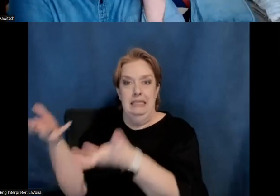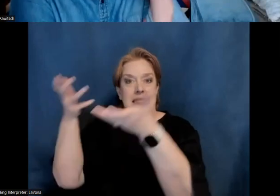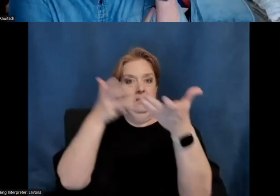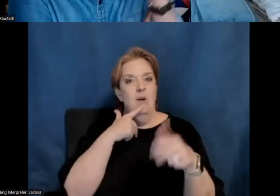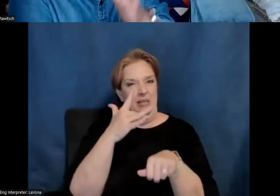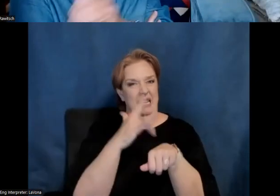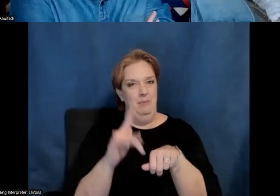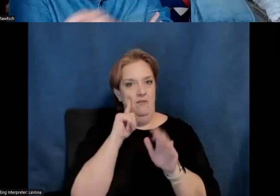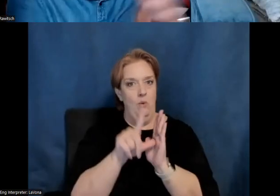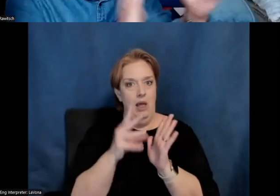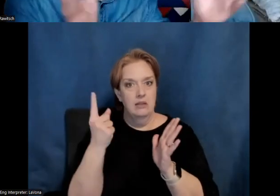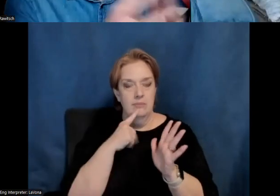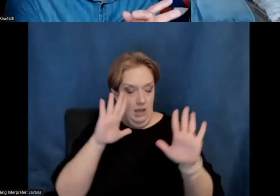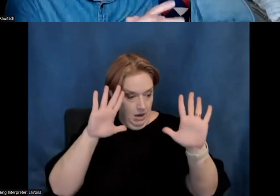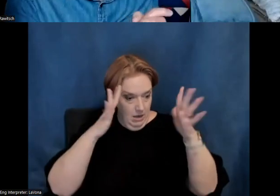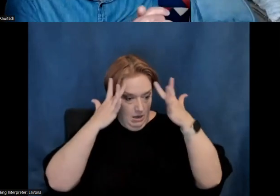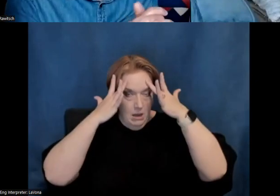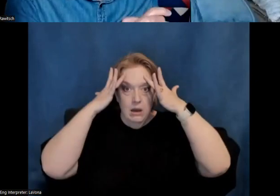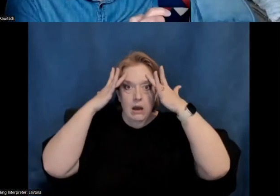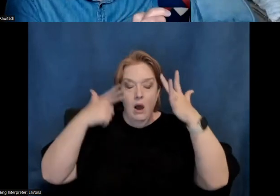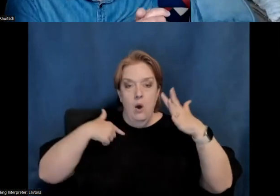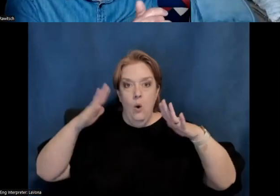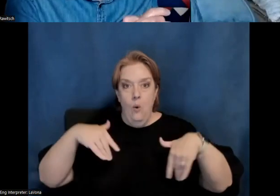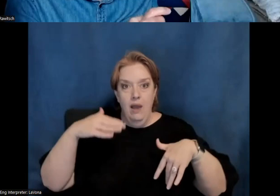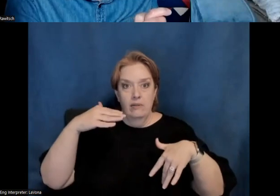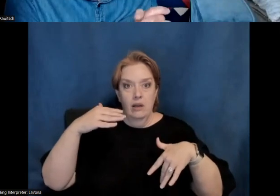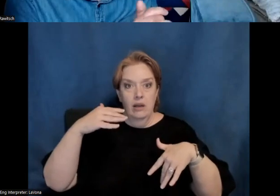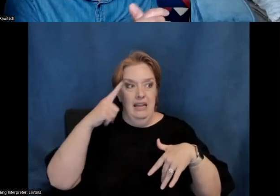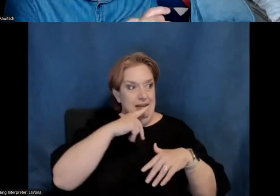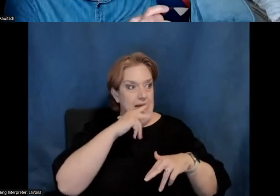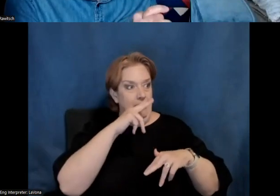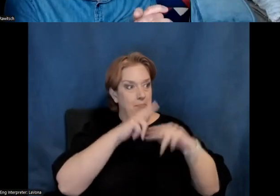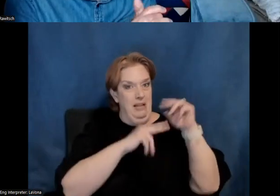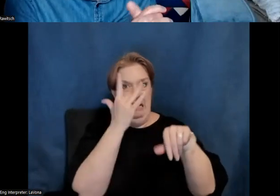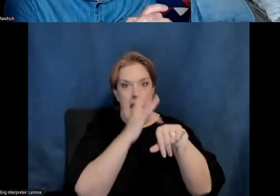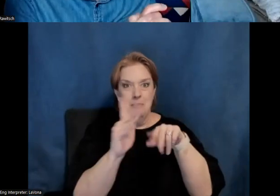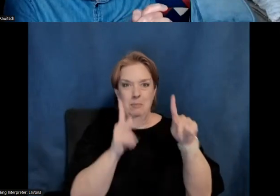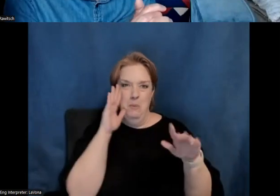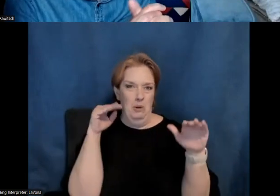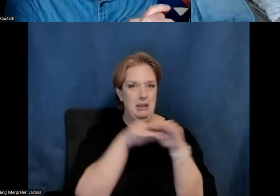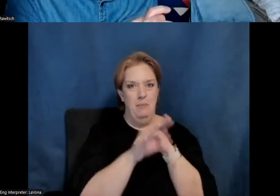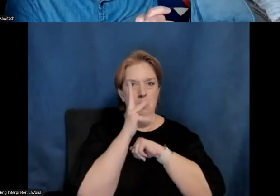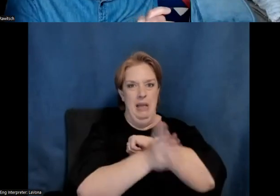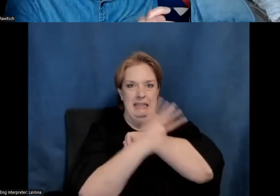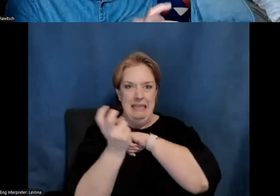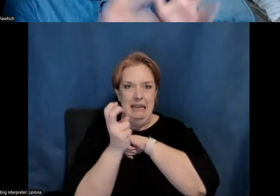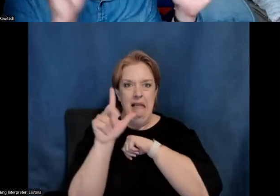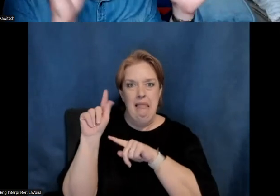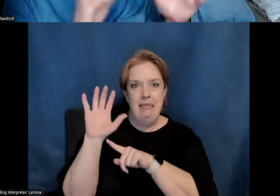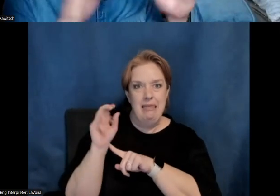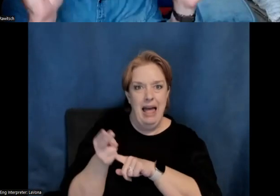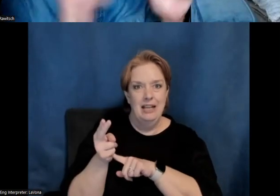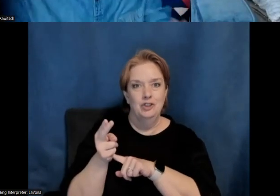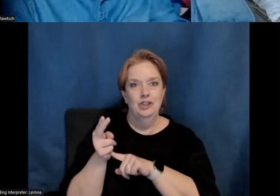And somebody said, oh my God, we haven't thought that, you know, that's building and standing empty. It's a target. People will come in and steal the latches. And so somebody,